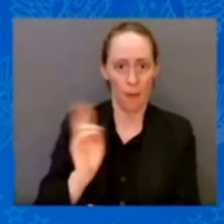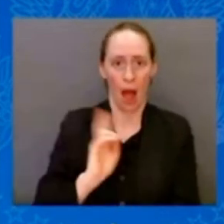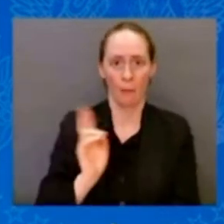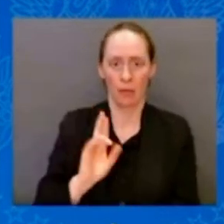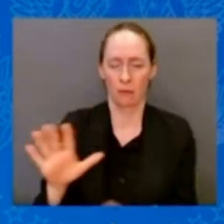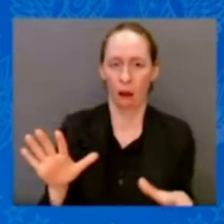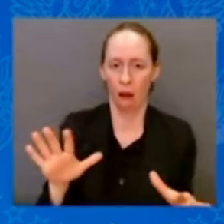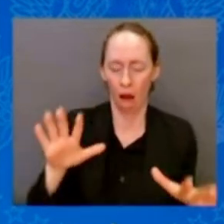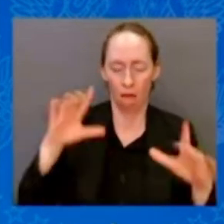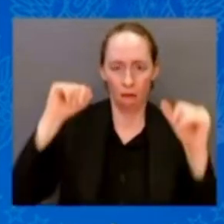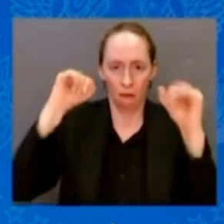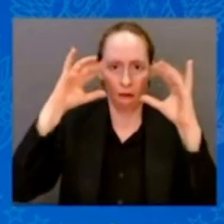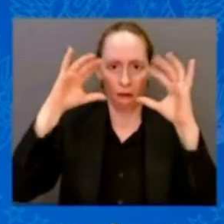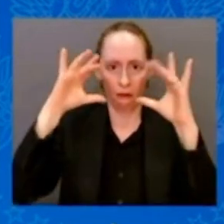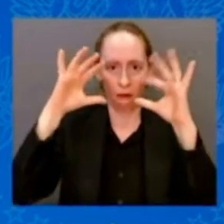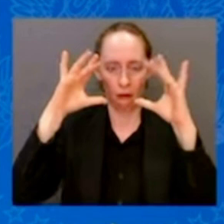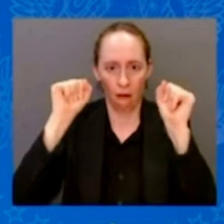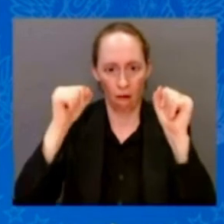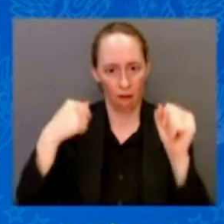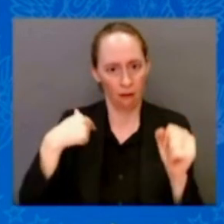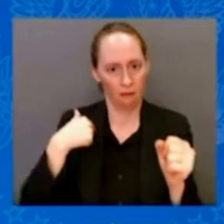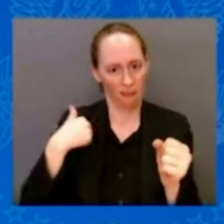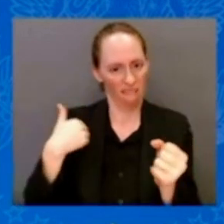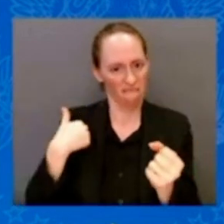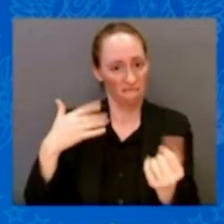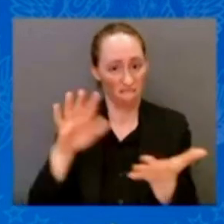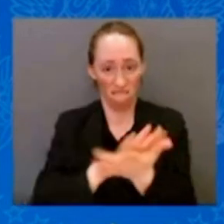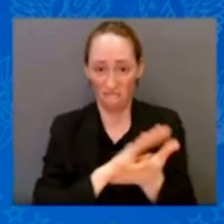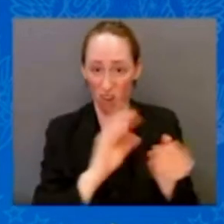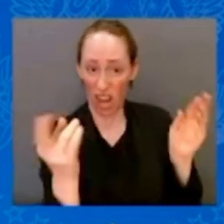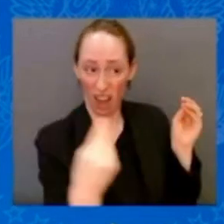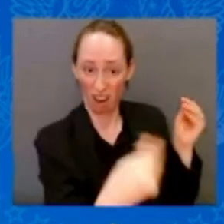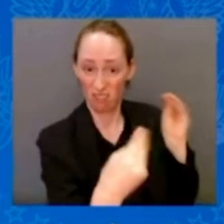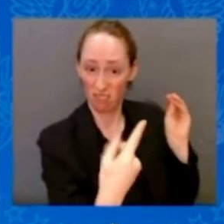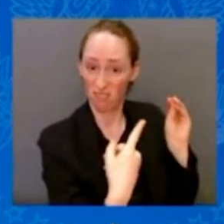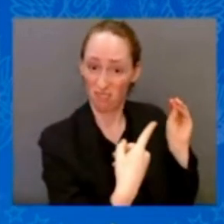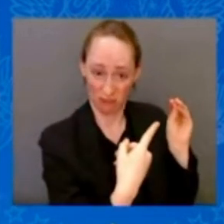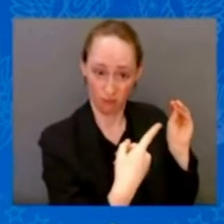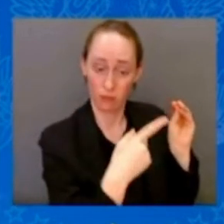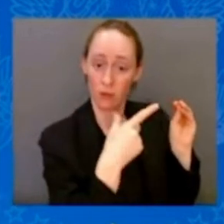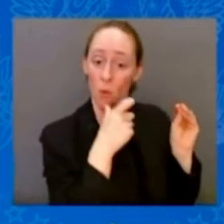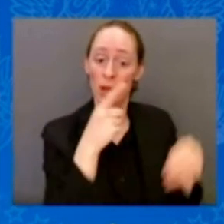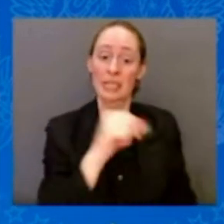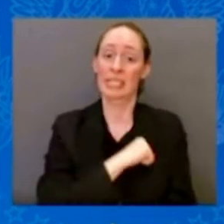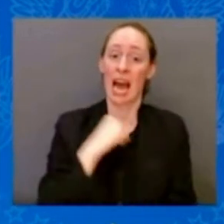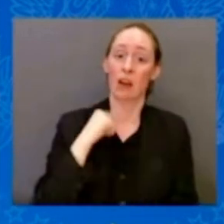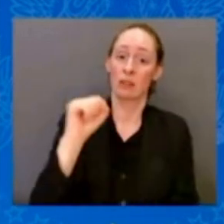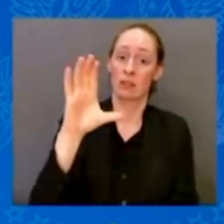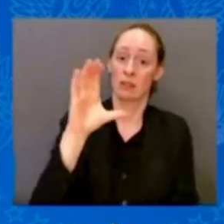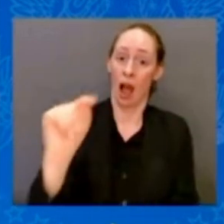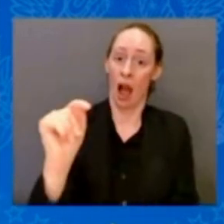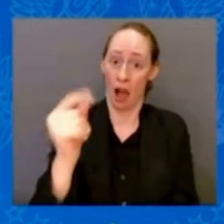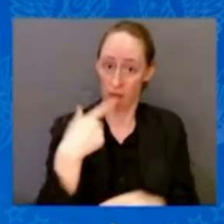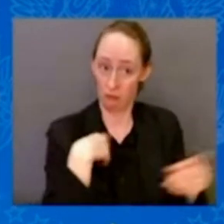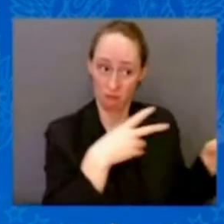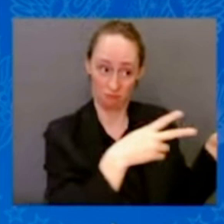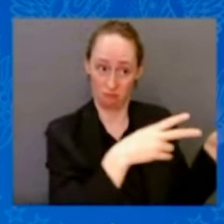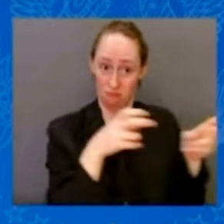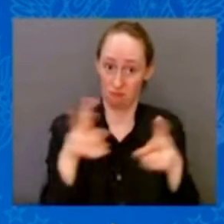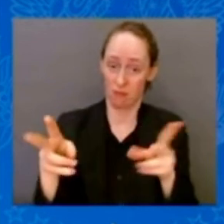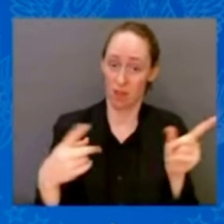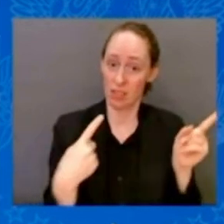Read from, you know, Senator Scott's proposal. Read from the proposal from the Senate from Wisconsin.